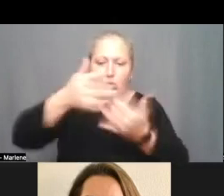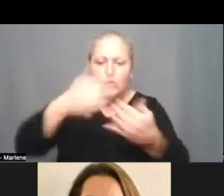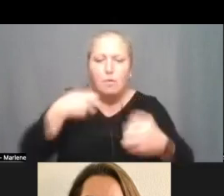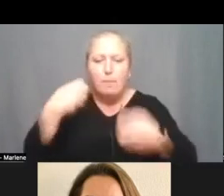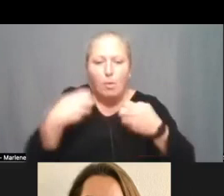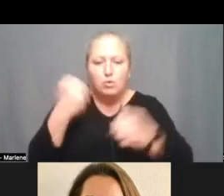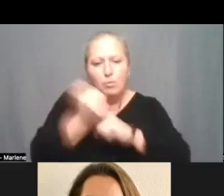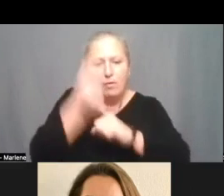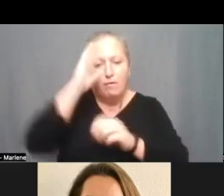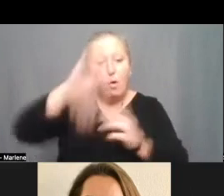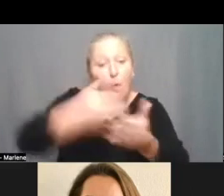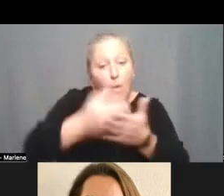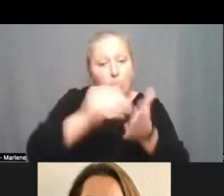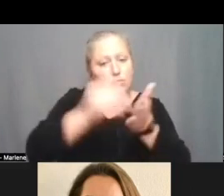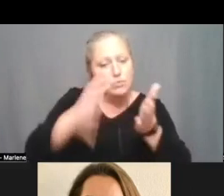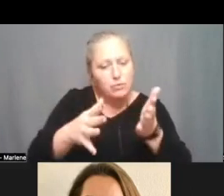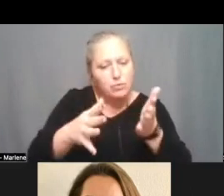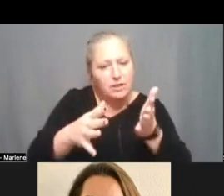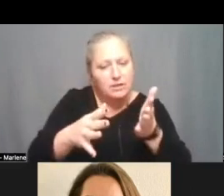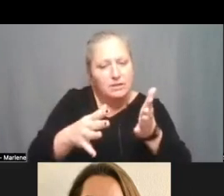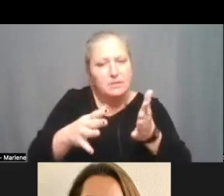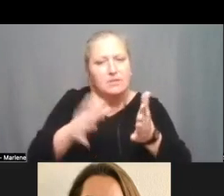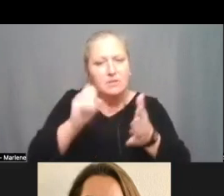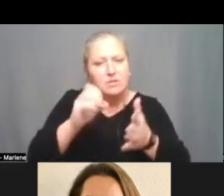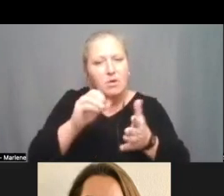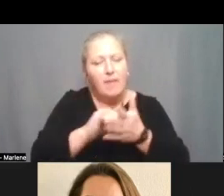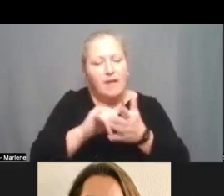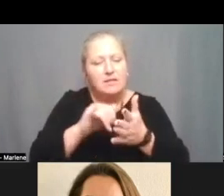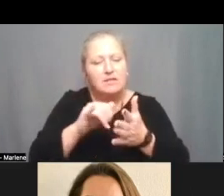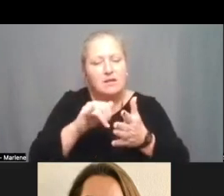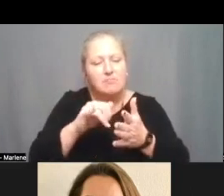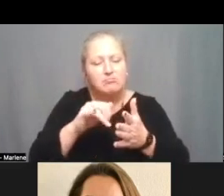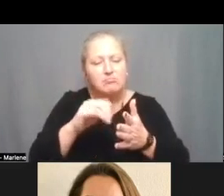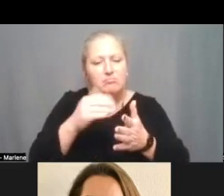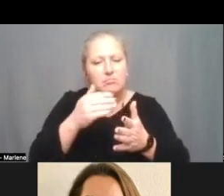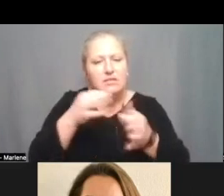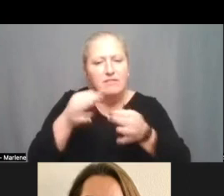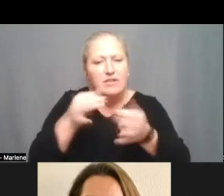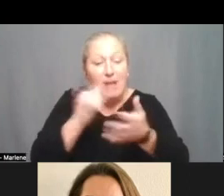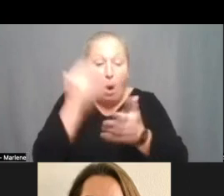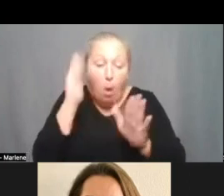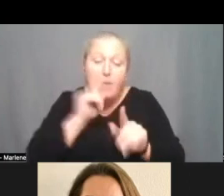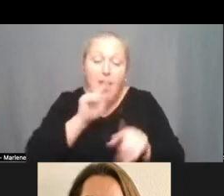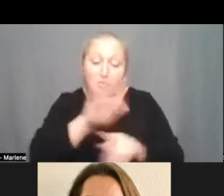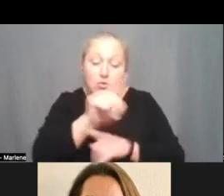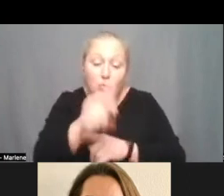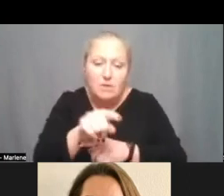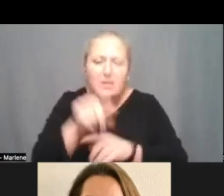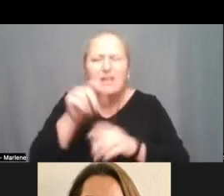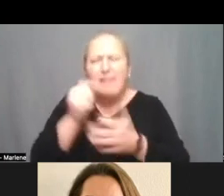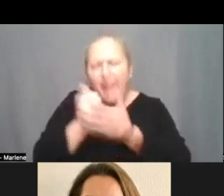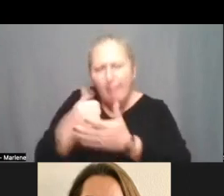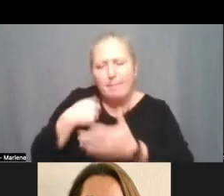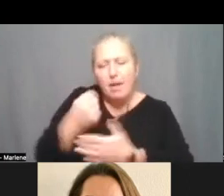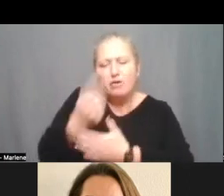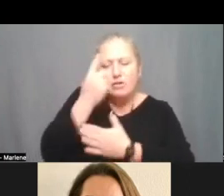those students so it's the broadest definition that yeah i hope that answers your question well that helps to understand that you know like